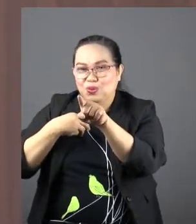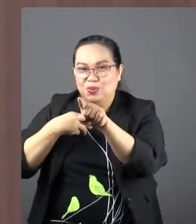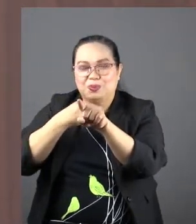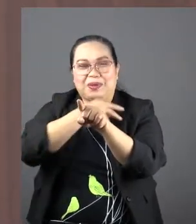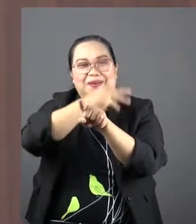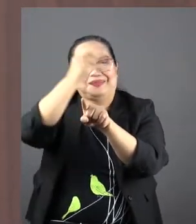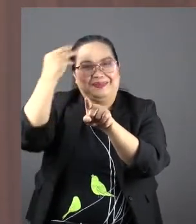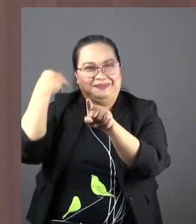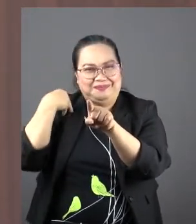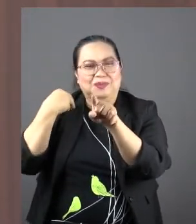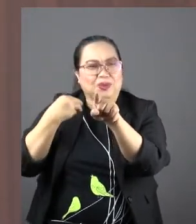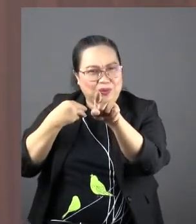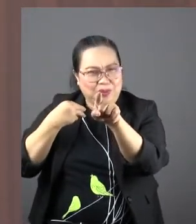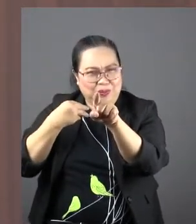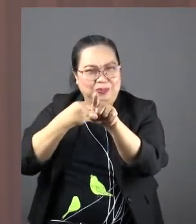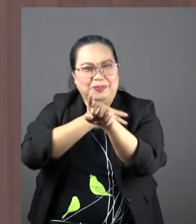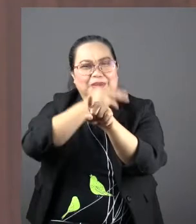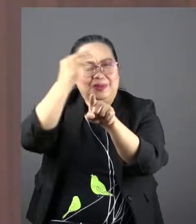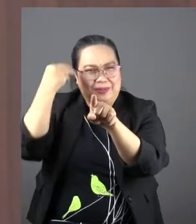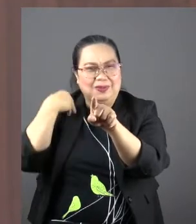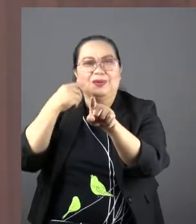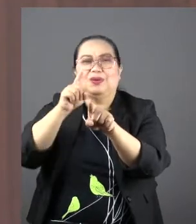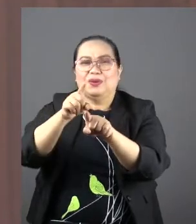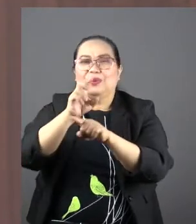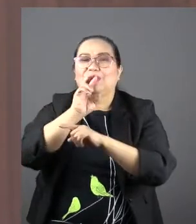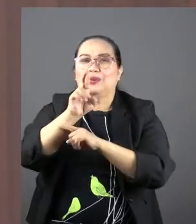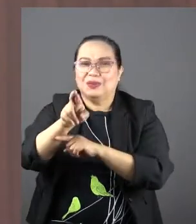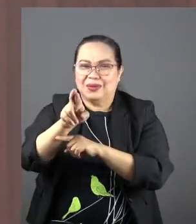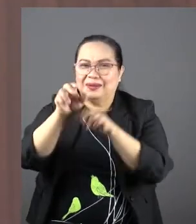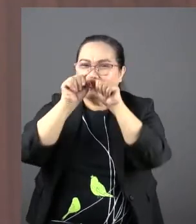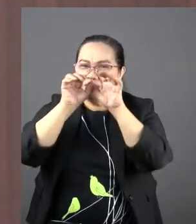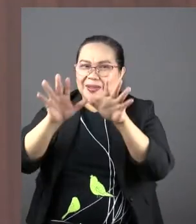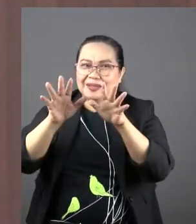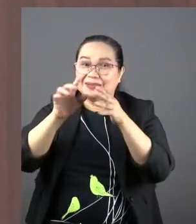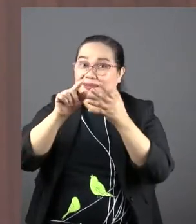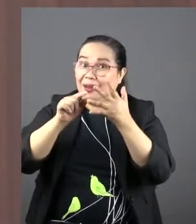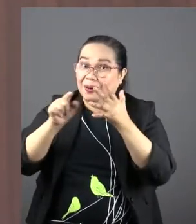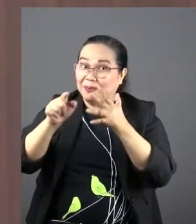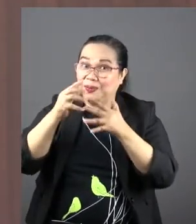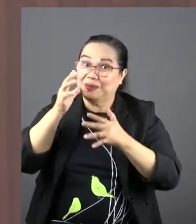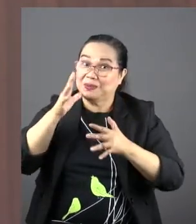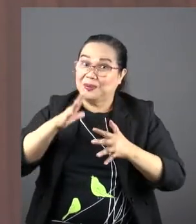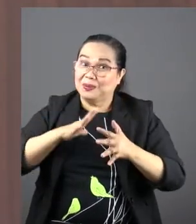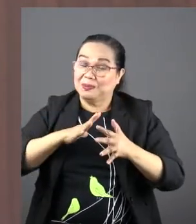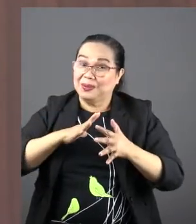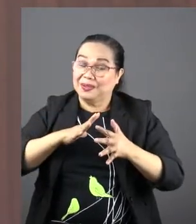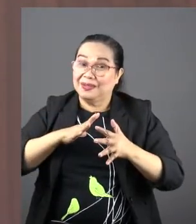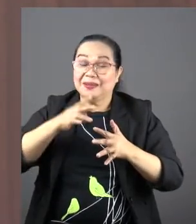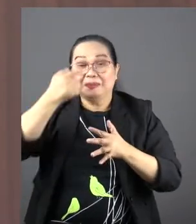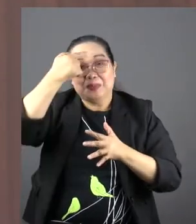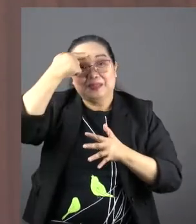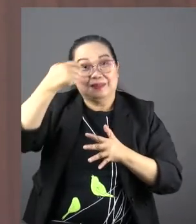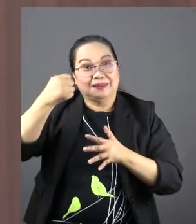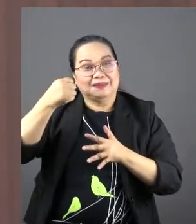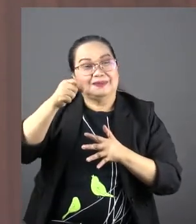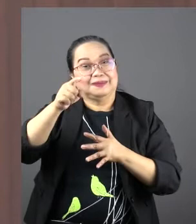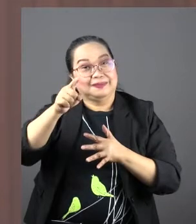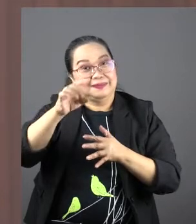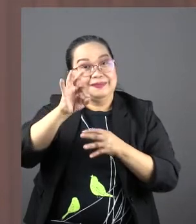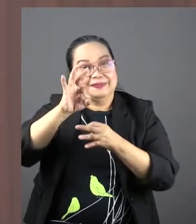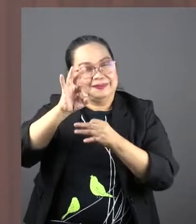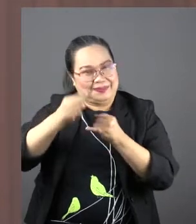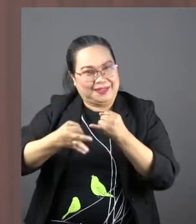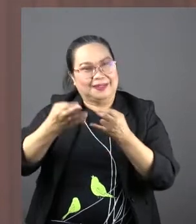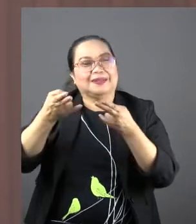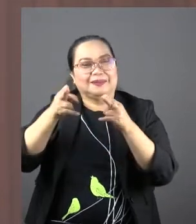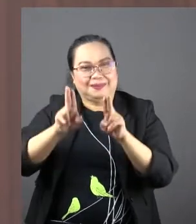it's you. You are blessed among women simply because it finally happens.